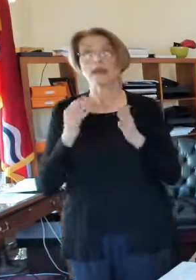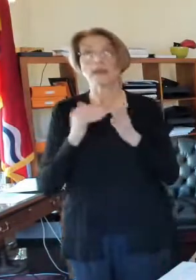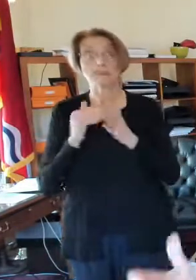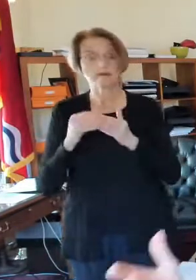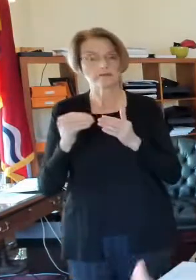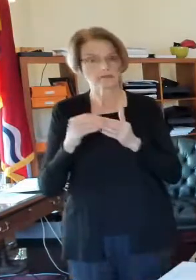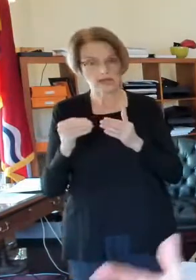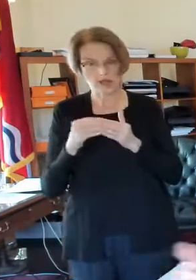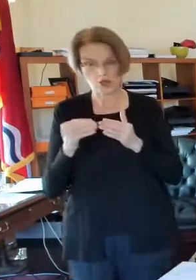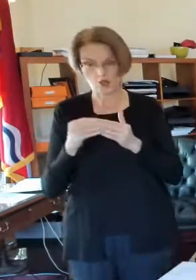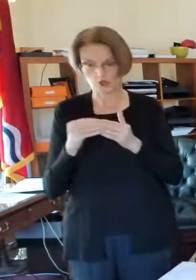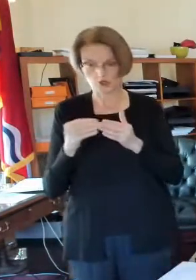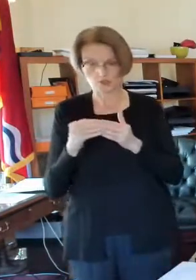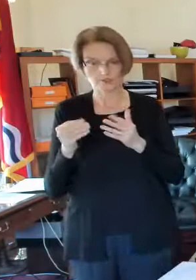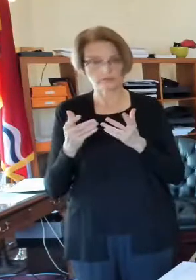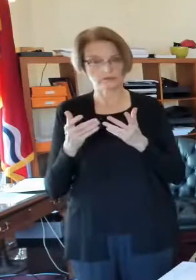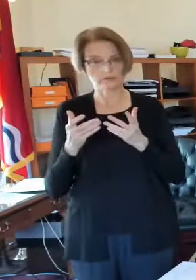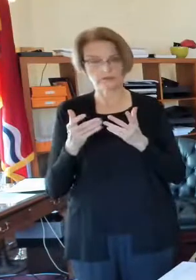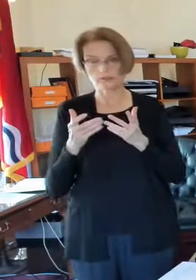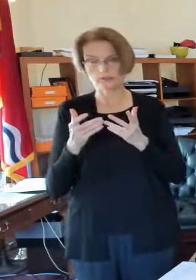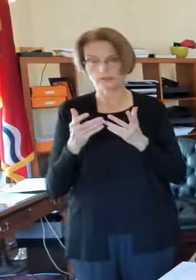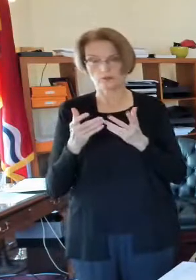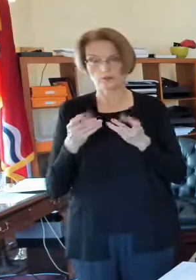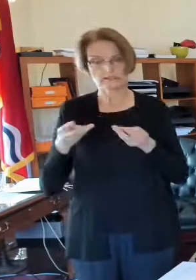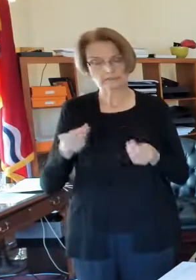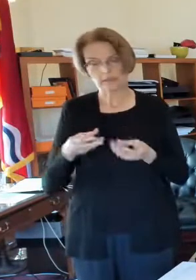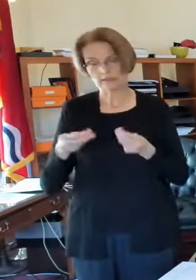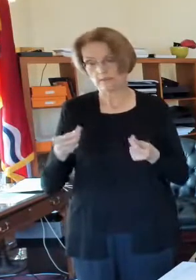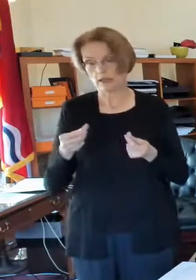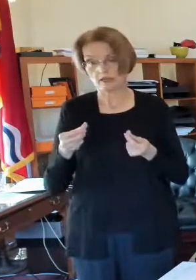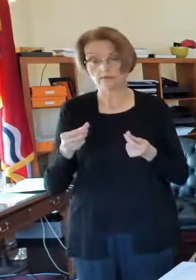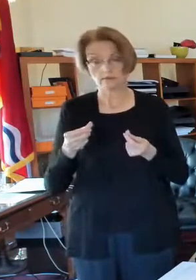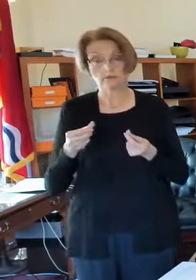millions of dollars to add additional beds to our,